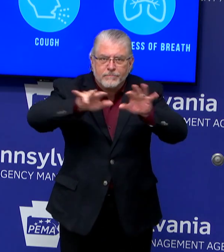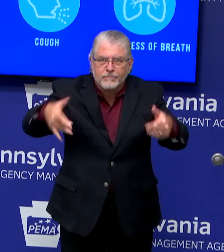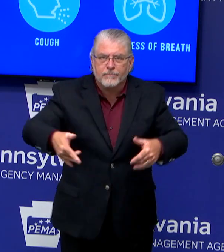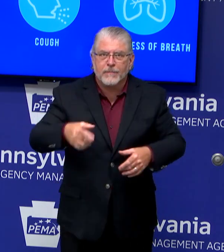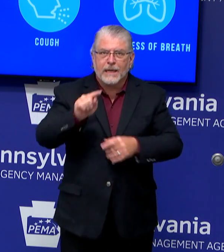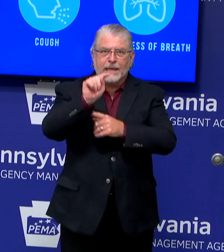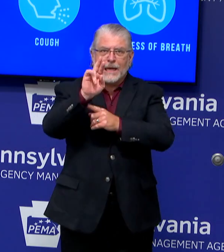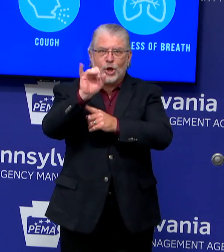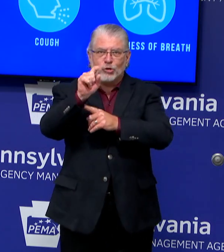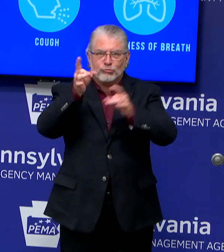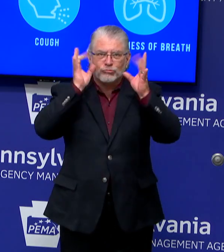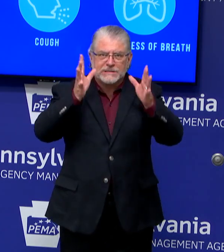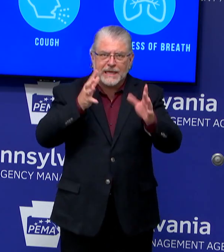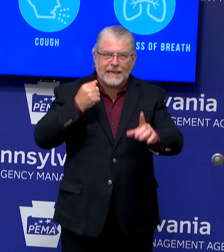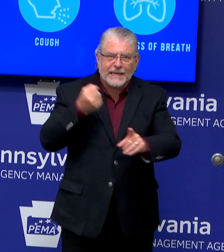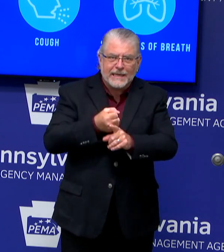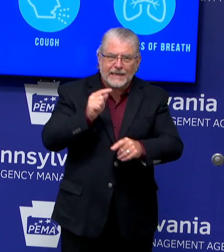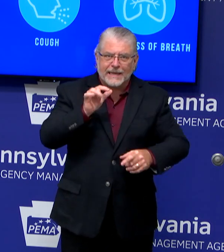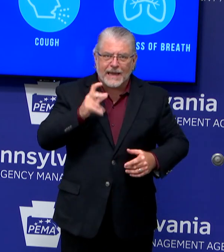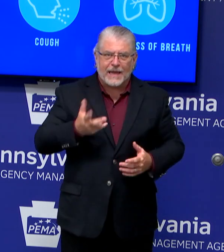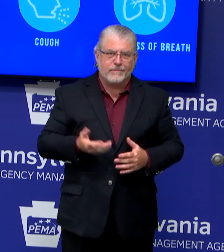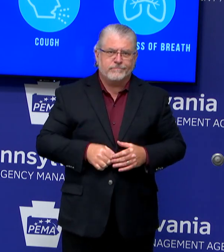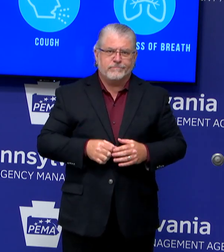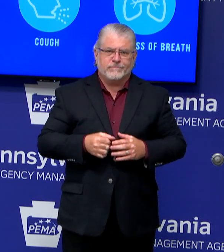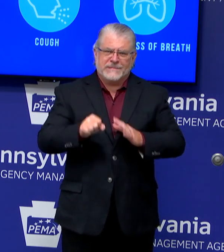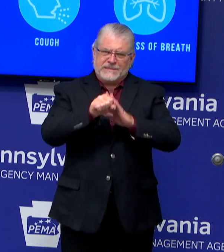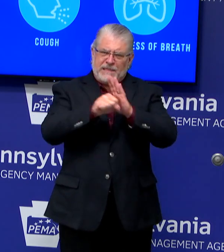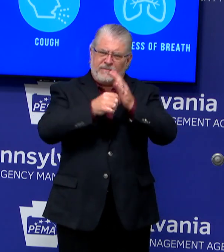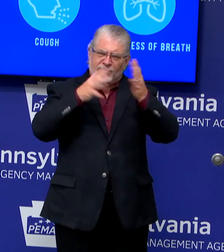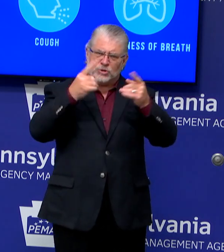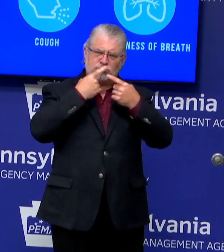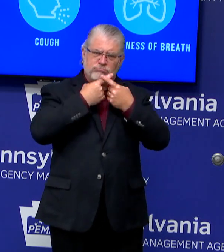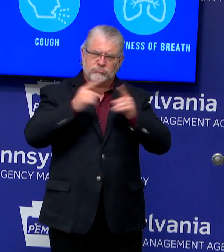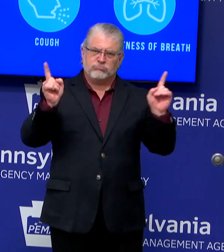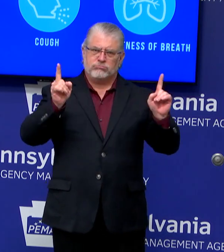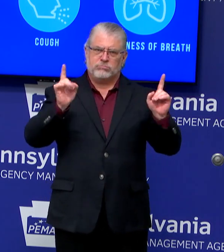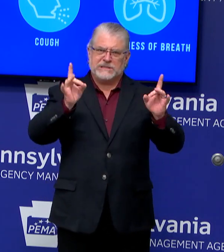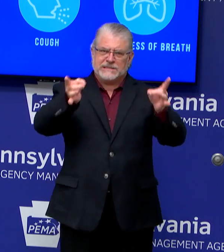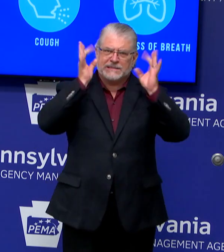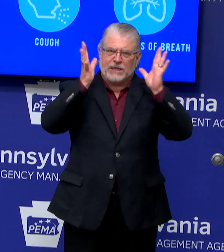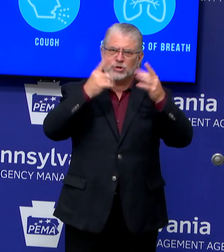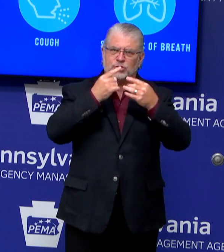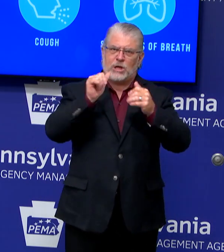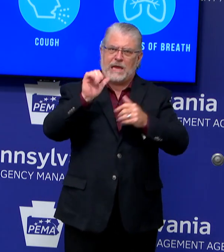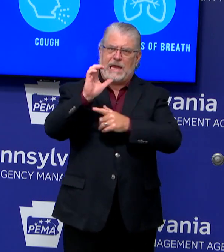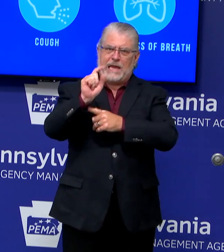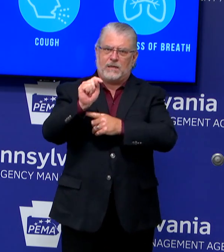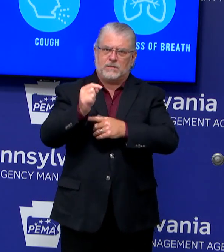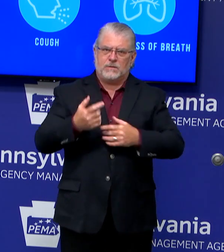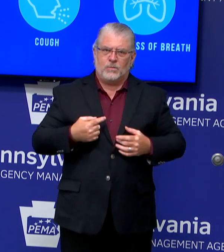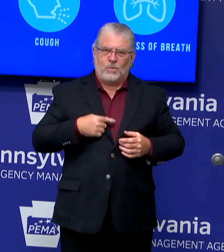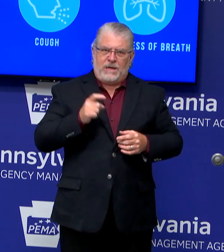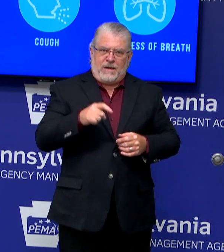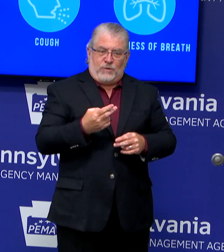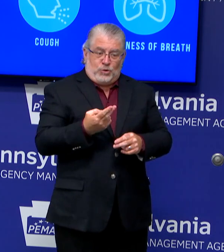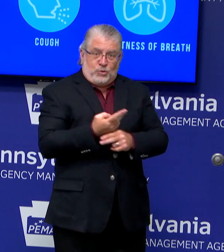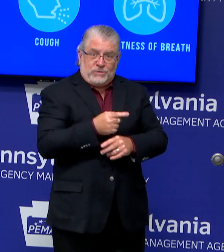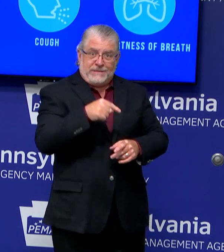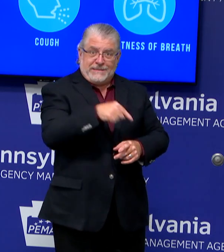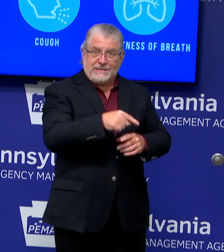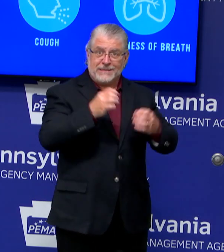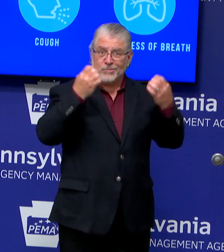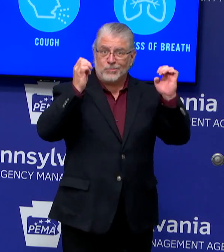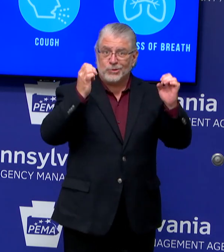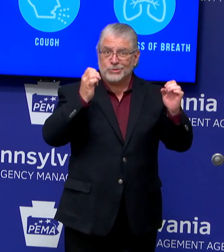state level, I think every state has declared a disaster declaration, make use of this kind of emergency authority.